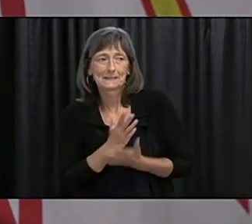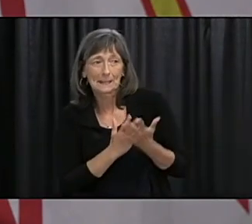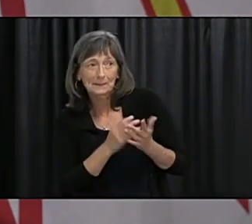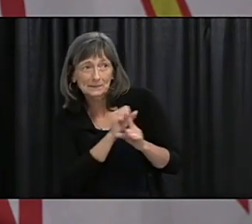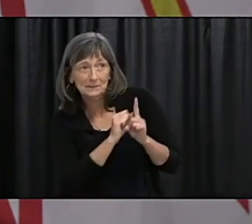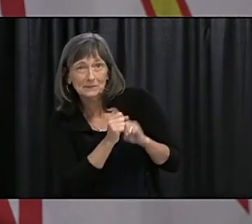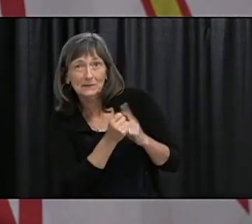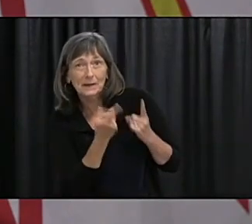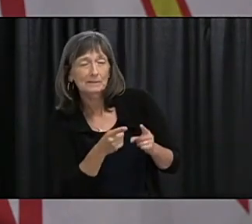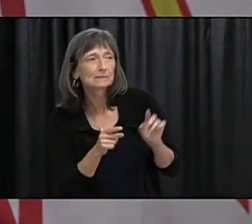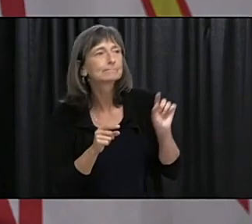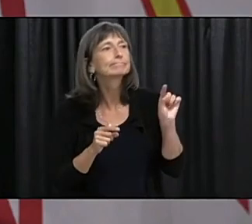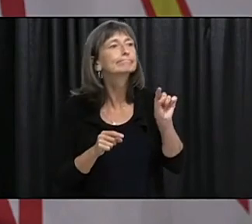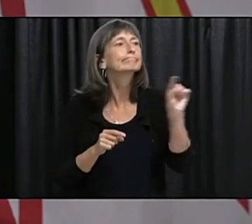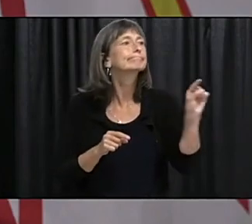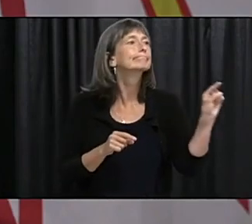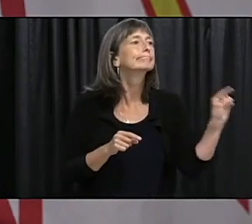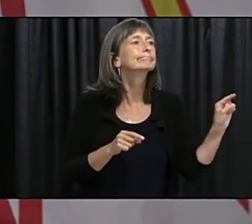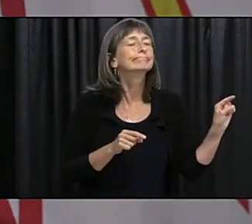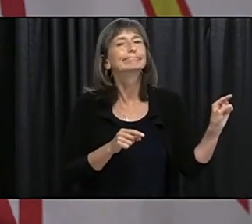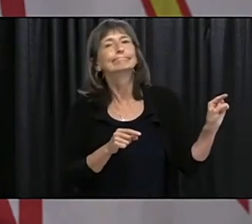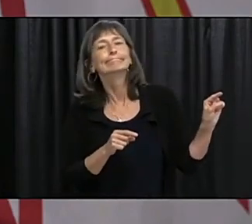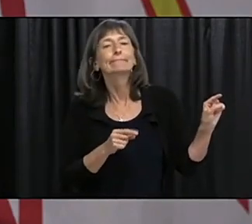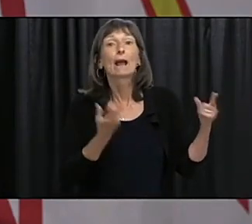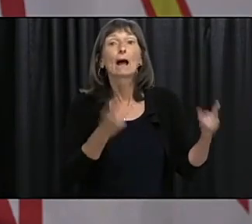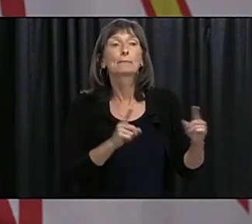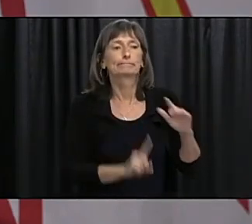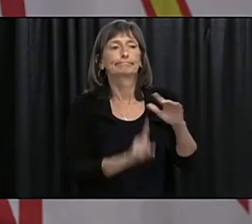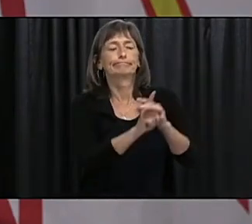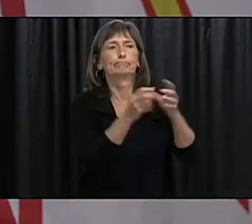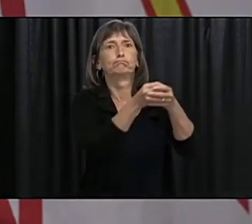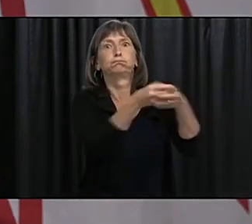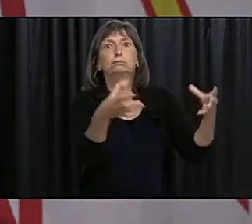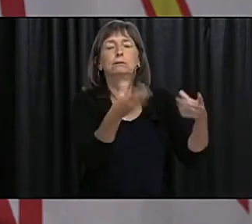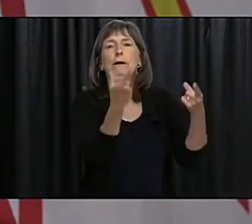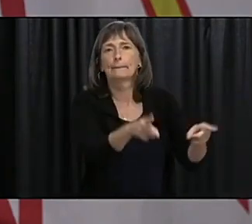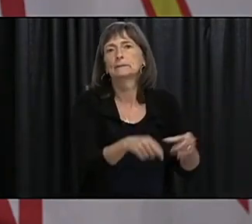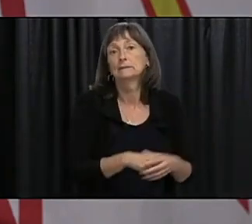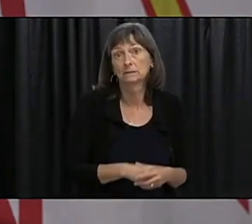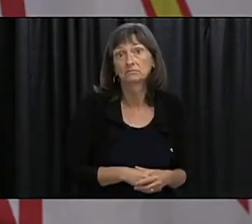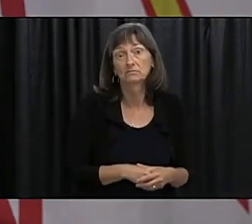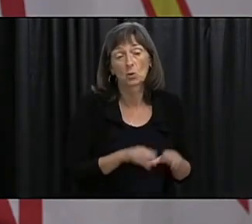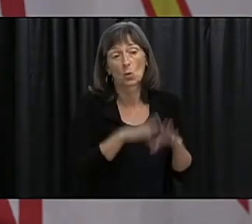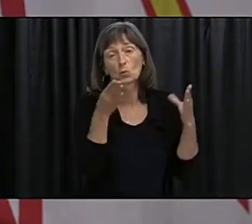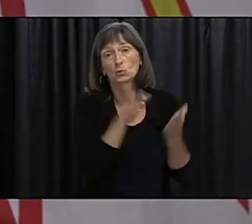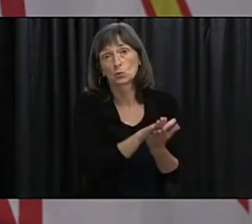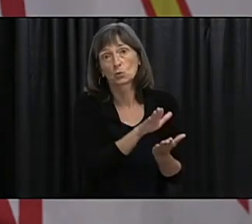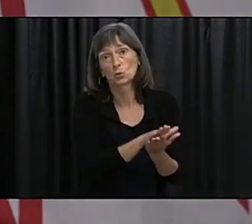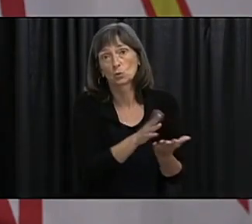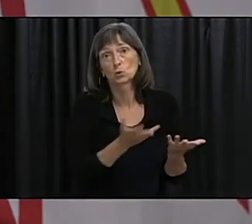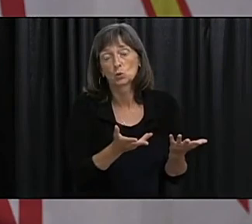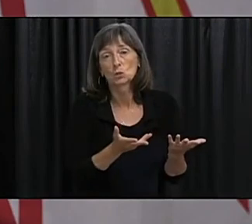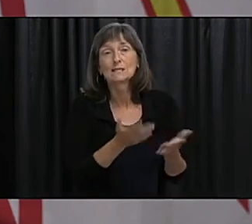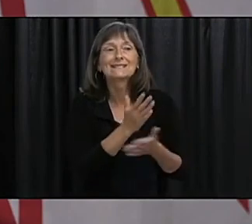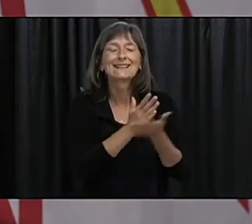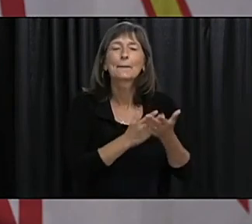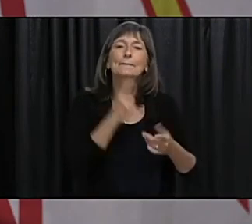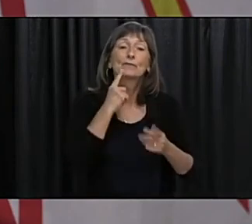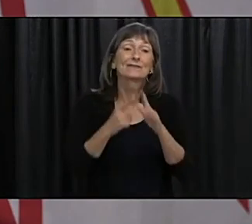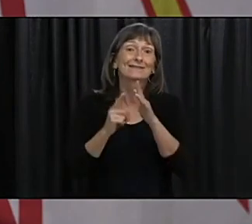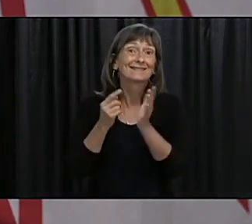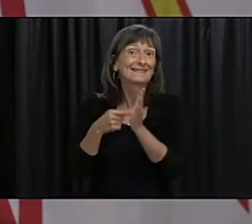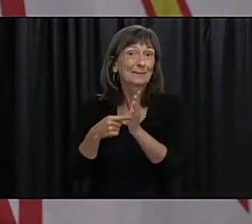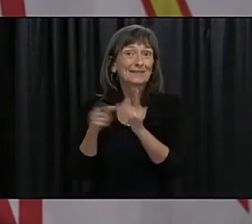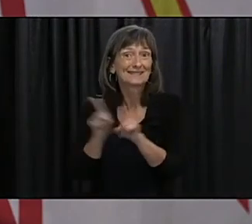there's been what we call super spreader events in when singing has been involved in some of those situations and so